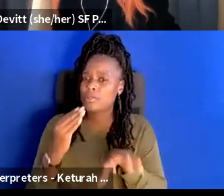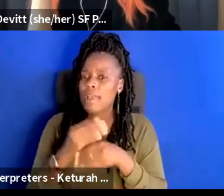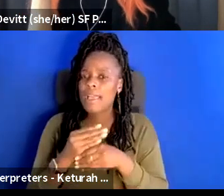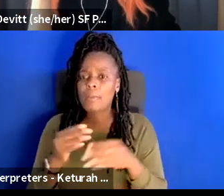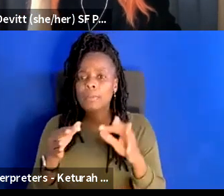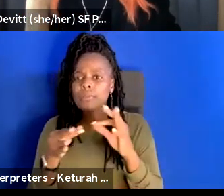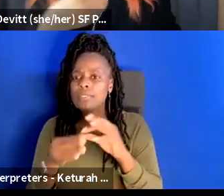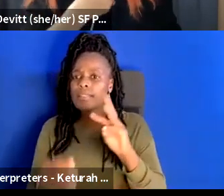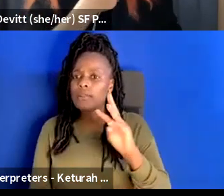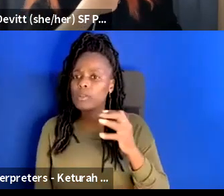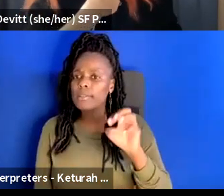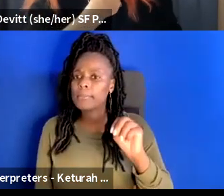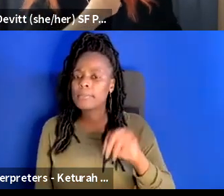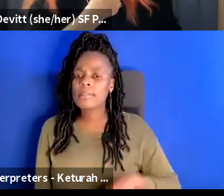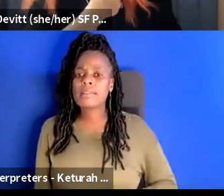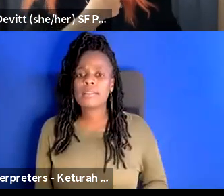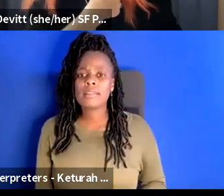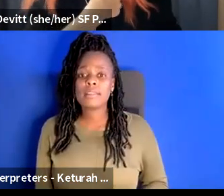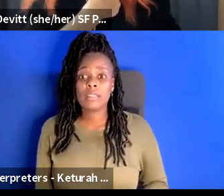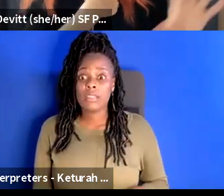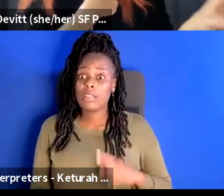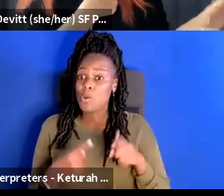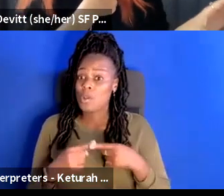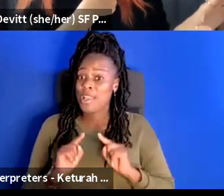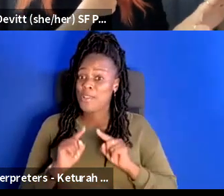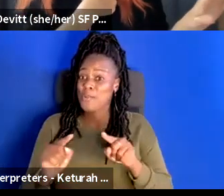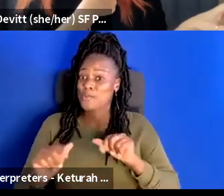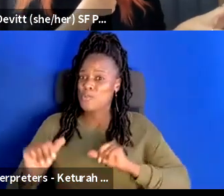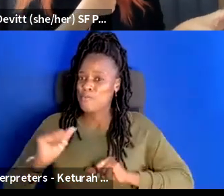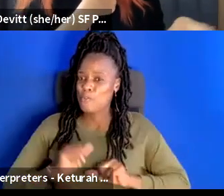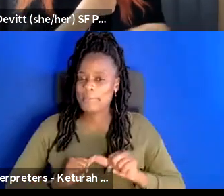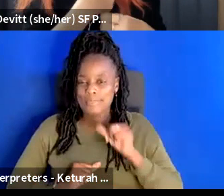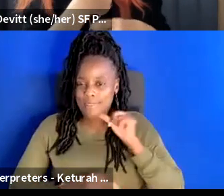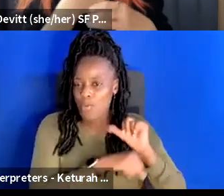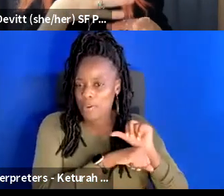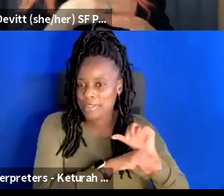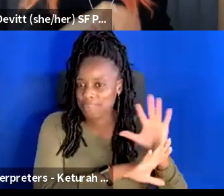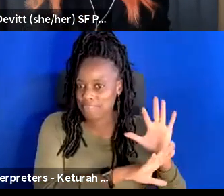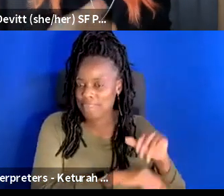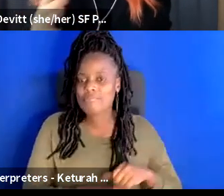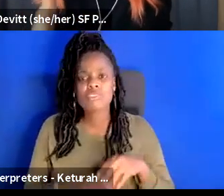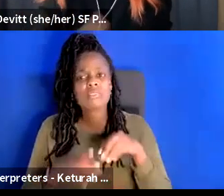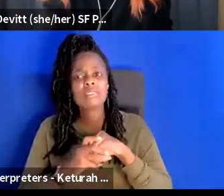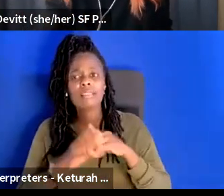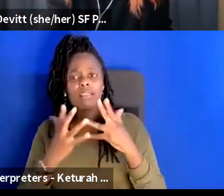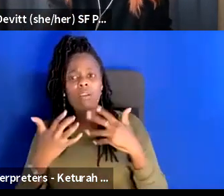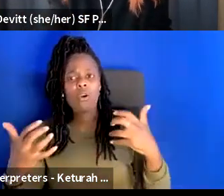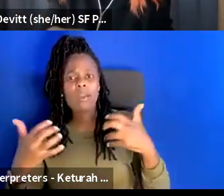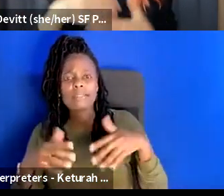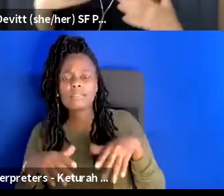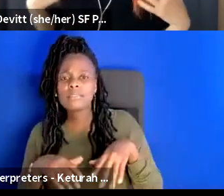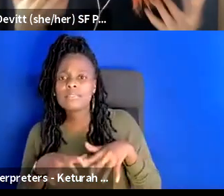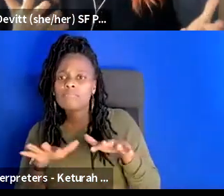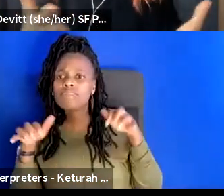william when i'm attending a show when i'm not uh working a staff position but i'm just in the audience going to see a show